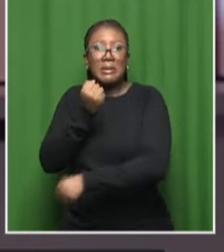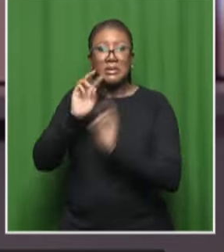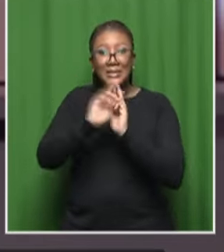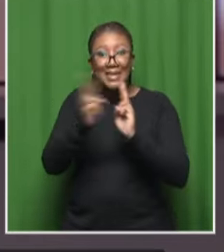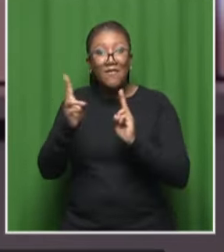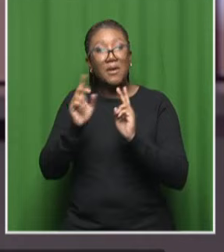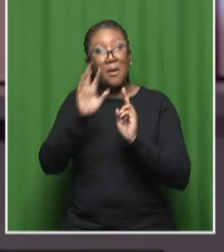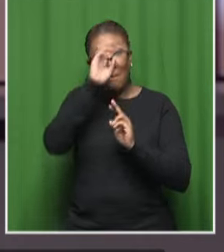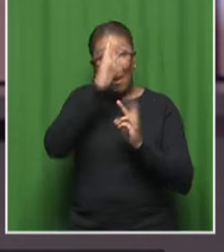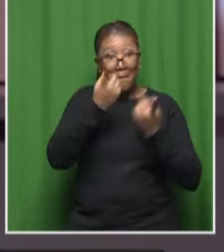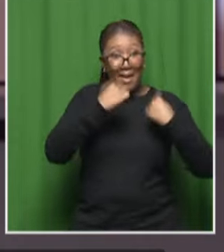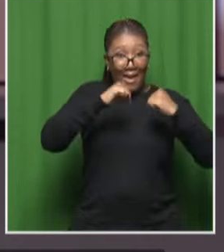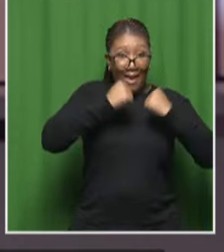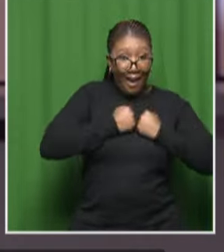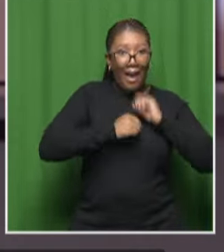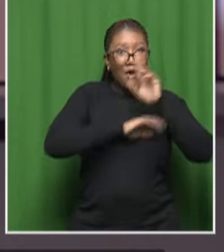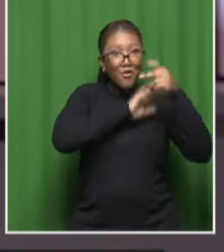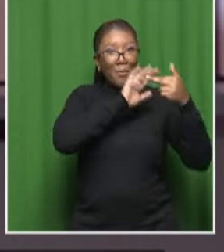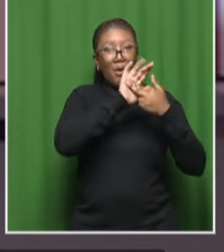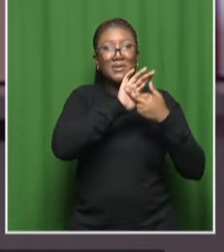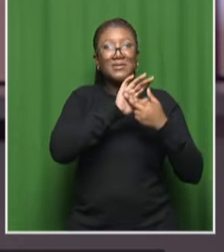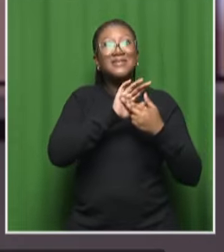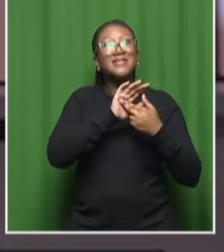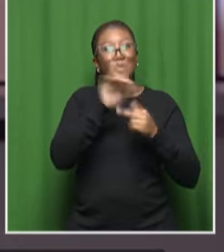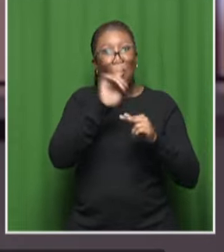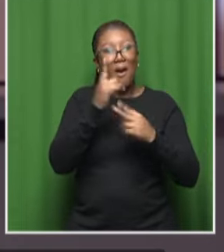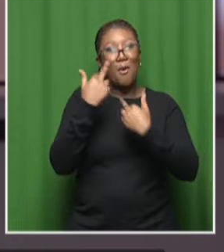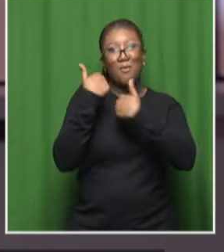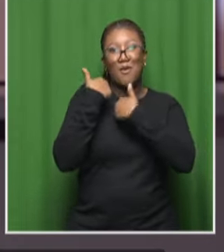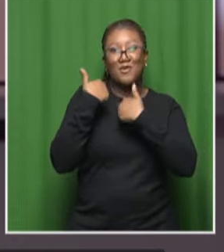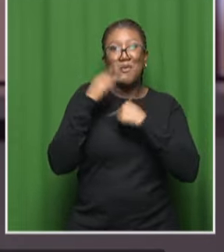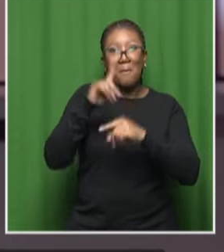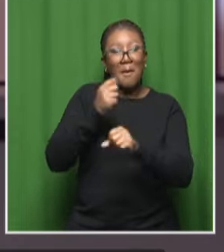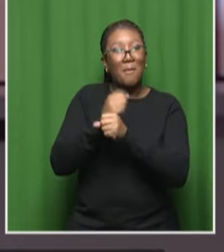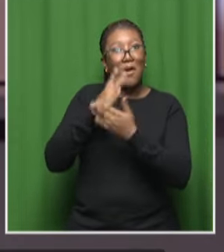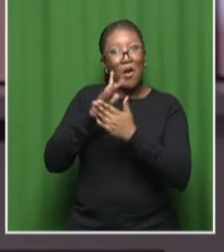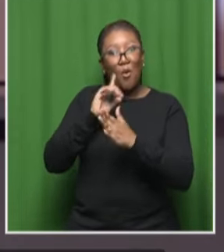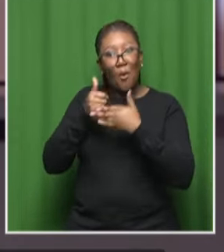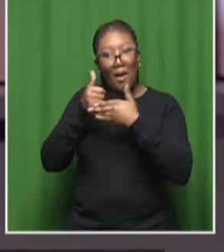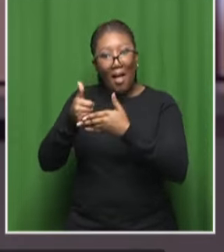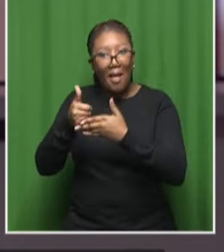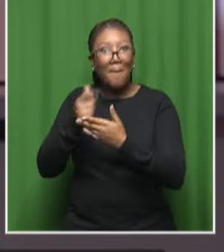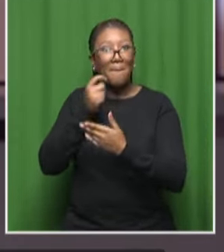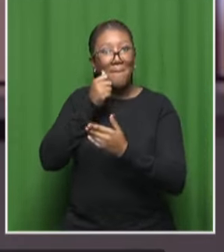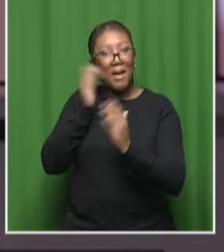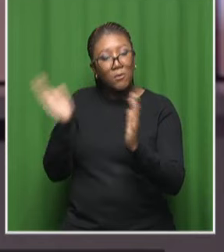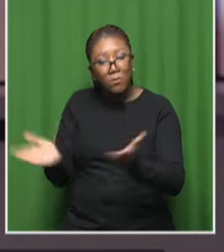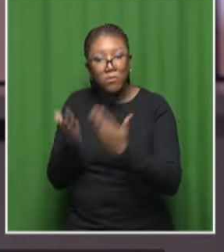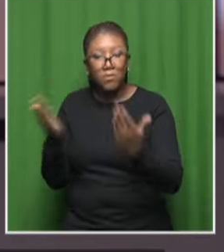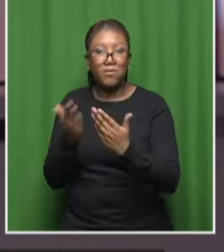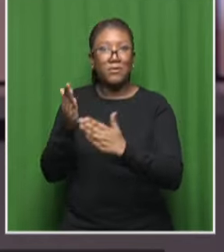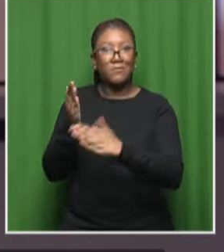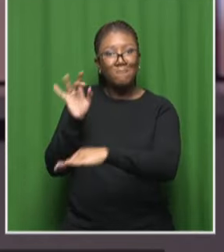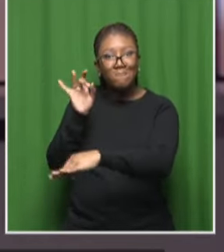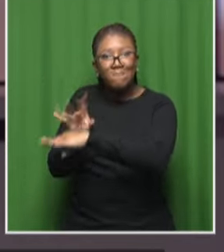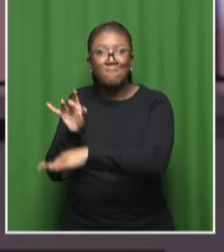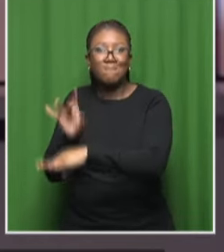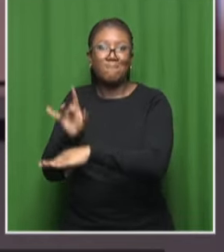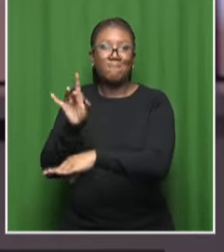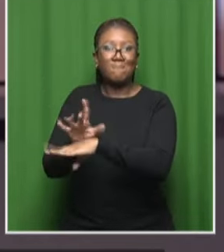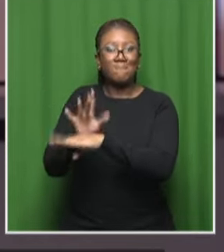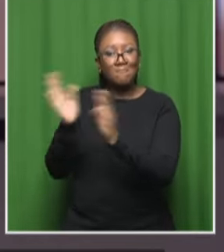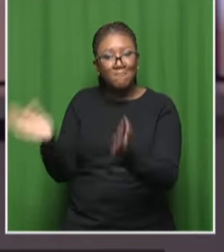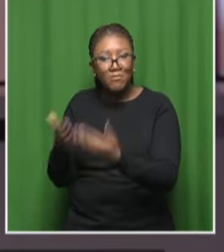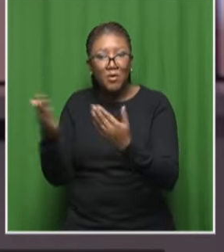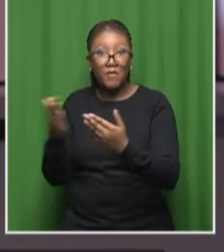get men to go to go back to how we feel they were designed and created and their strength is there to nurture